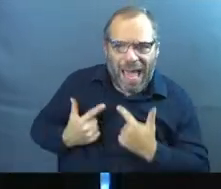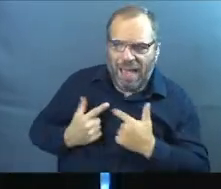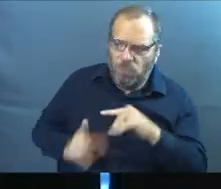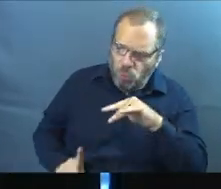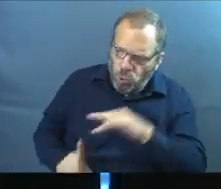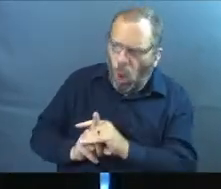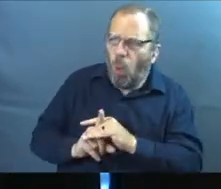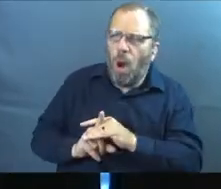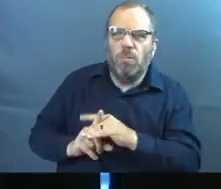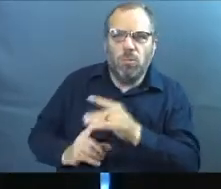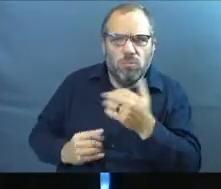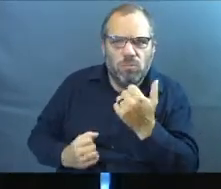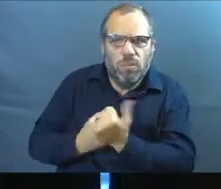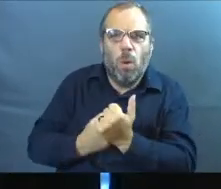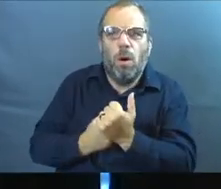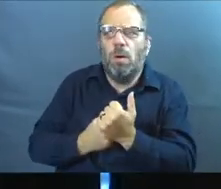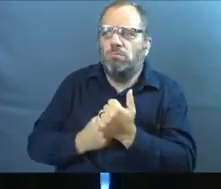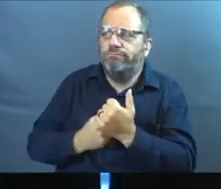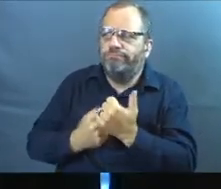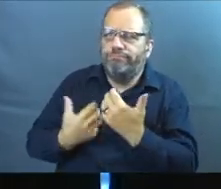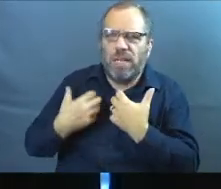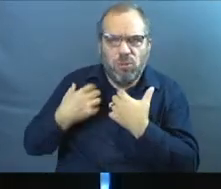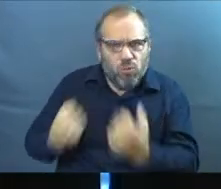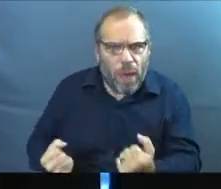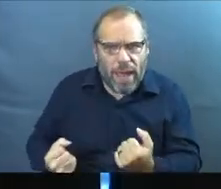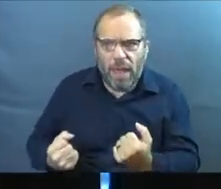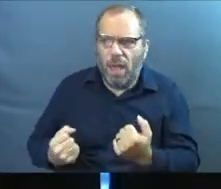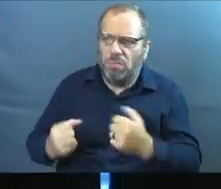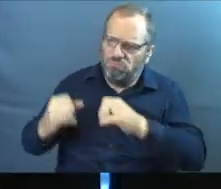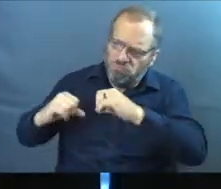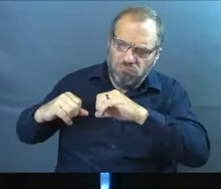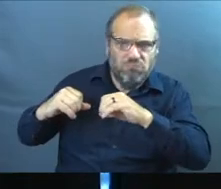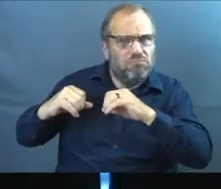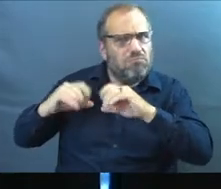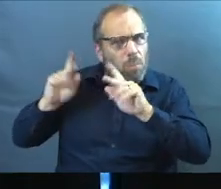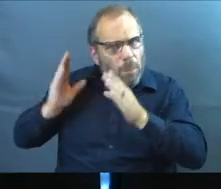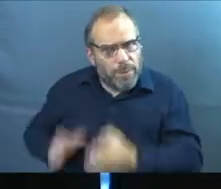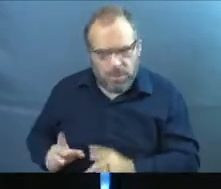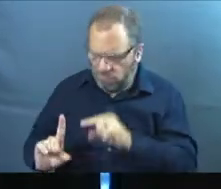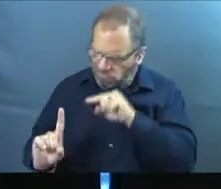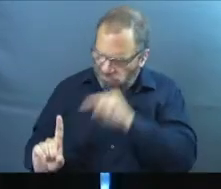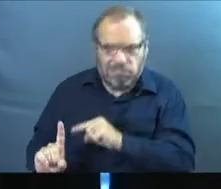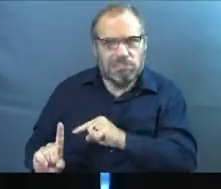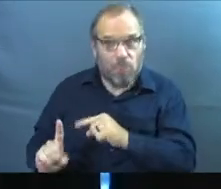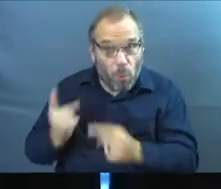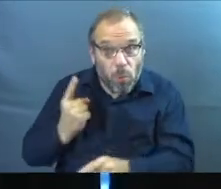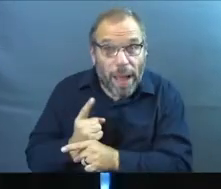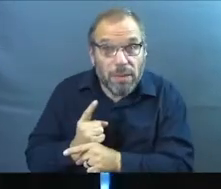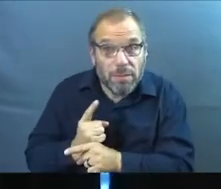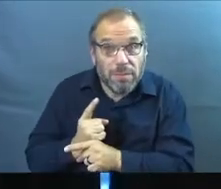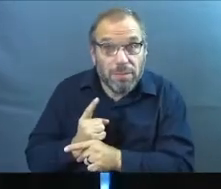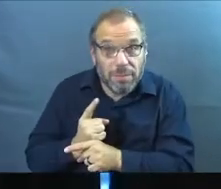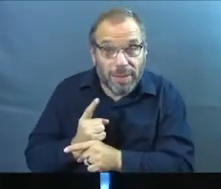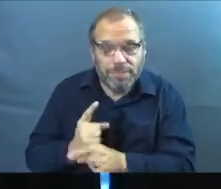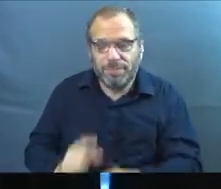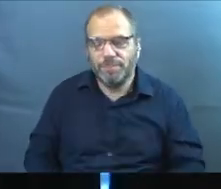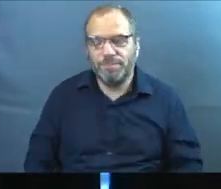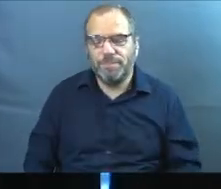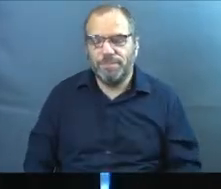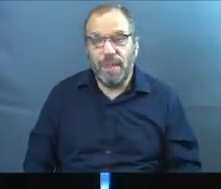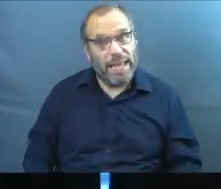will be there for you when you need it, who will be that shoulder, will be that strength, be that supporting person or that supporting group, whatever that may be?